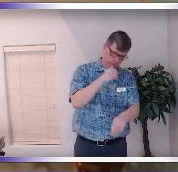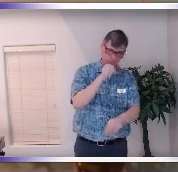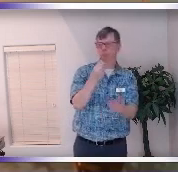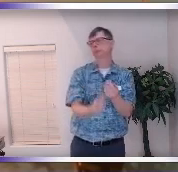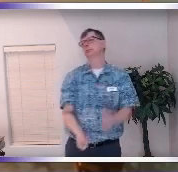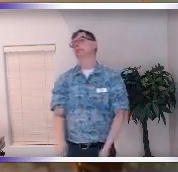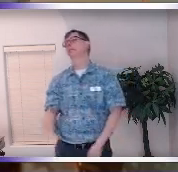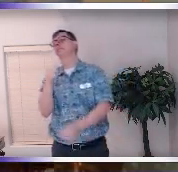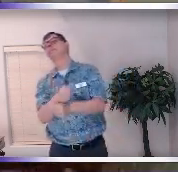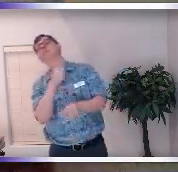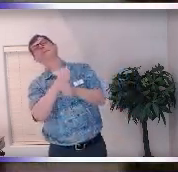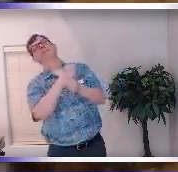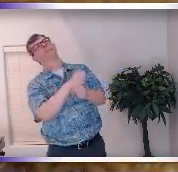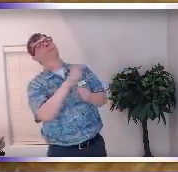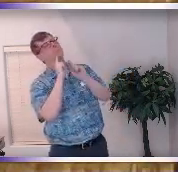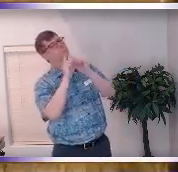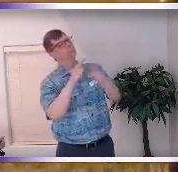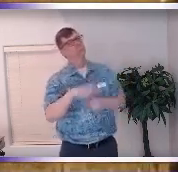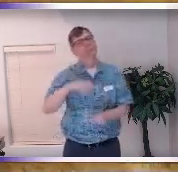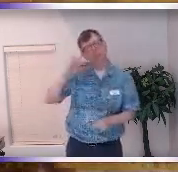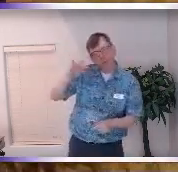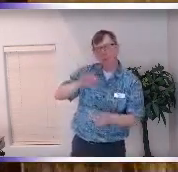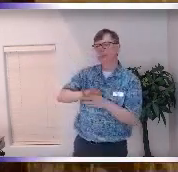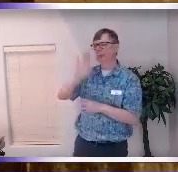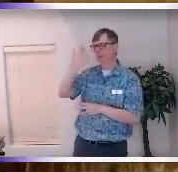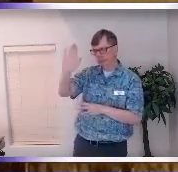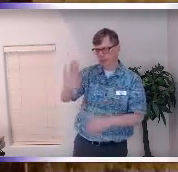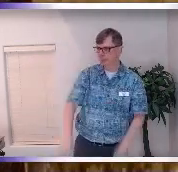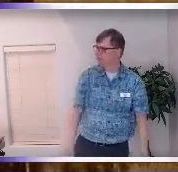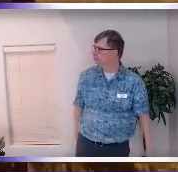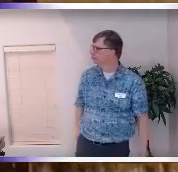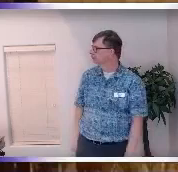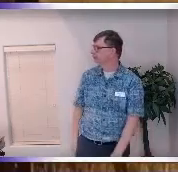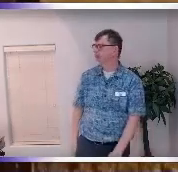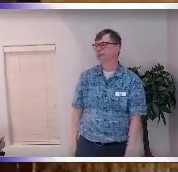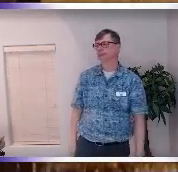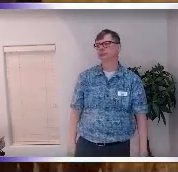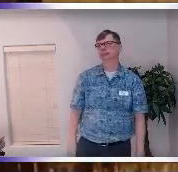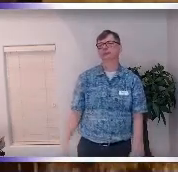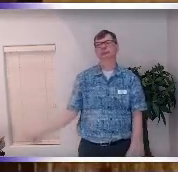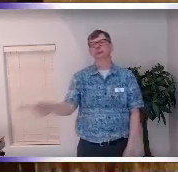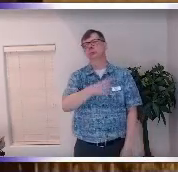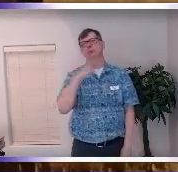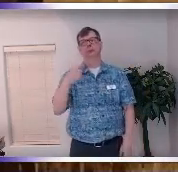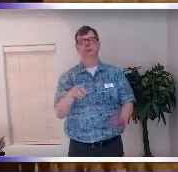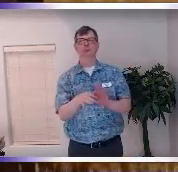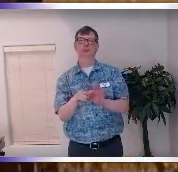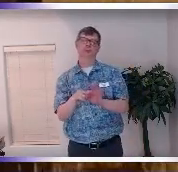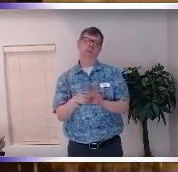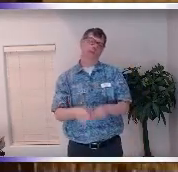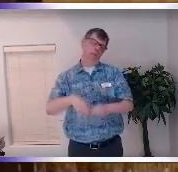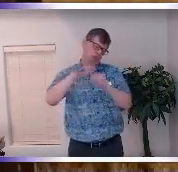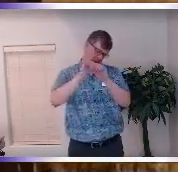tasks Jackson was talking a little bit about that and and we all have to do it don't we and sometimes it's like